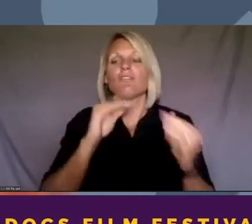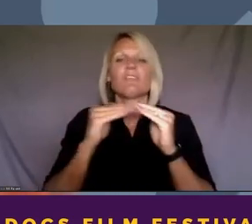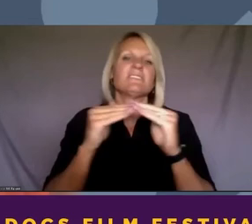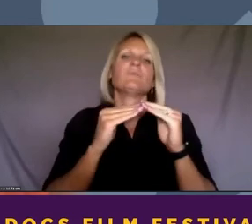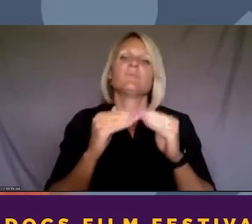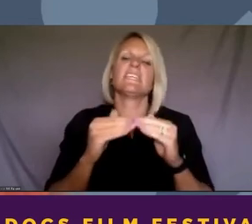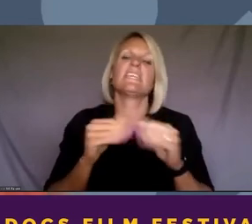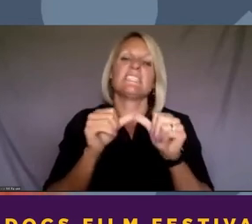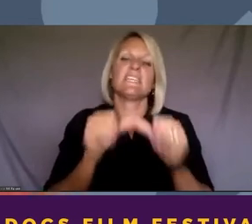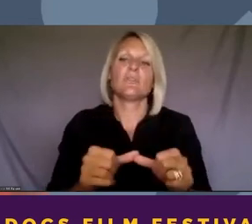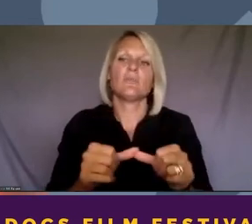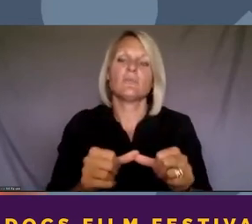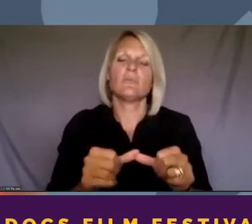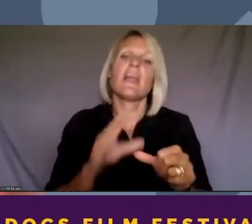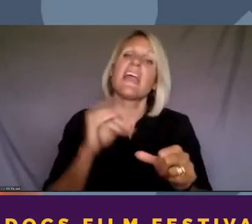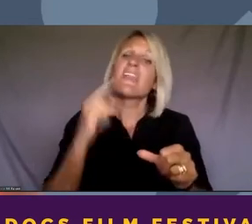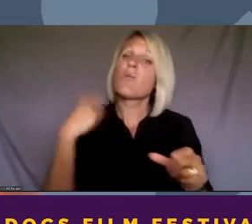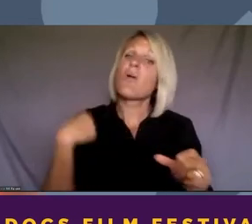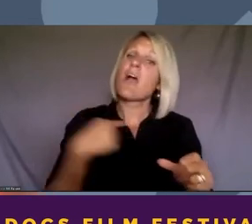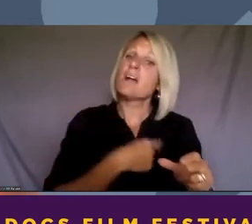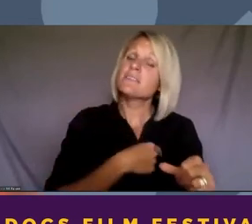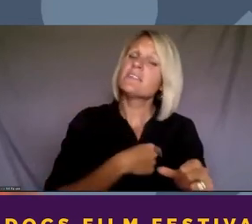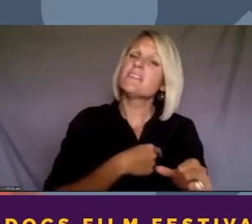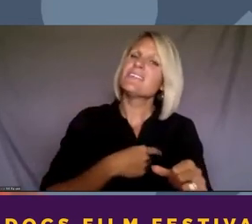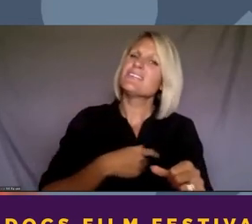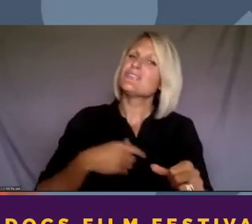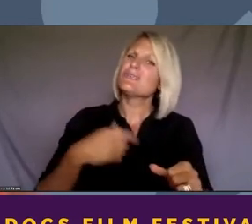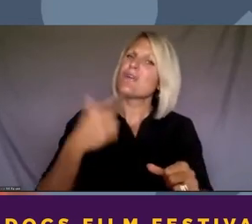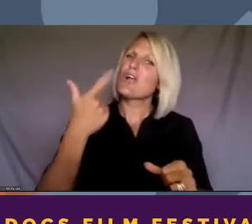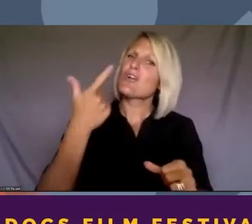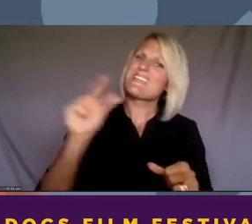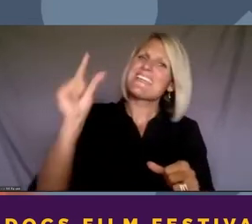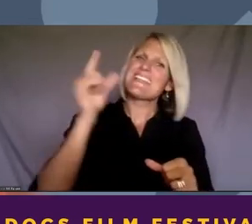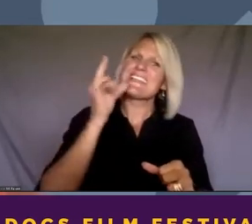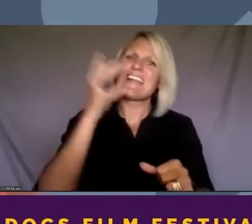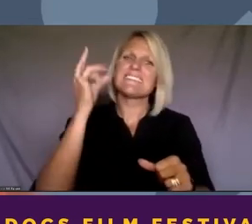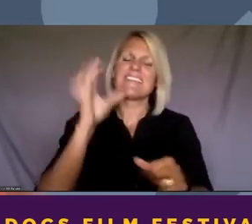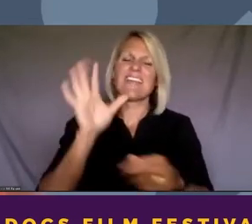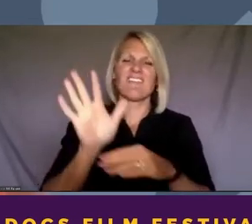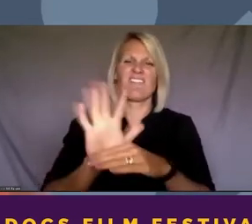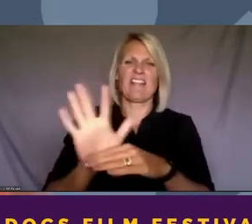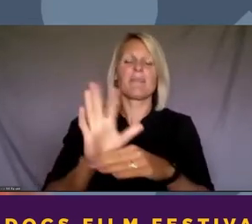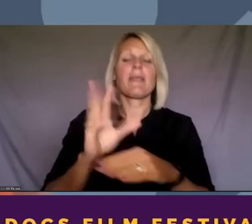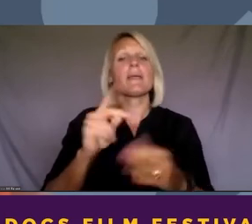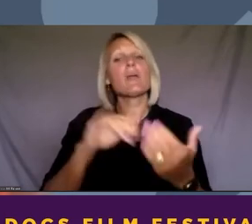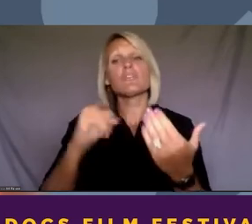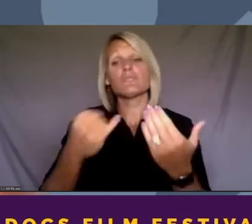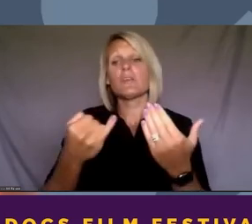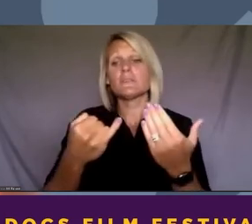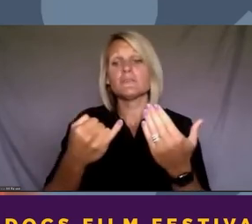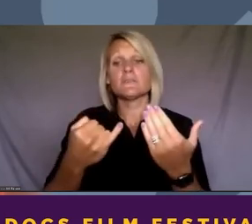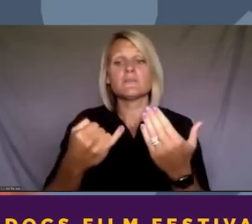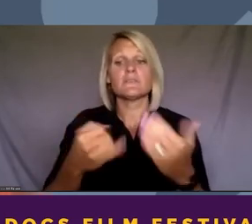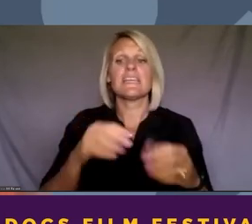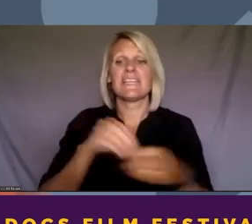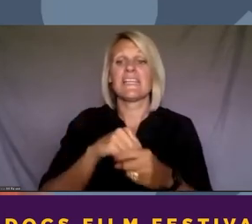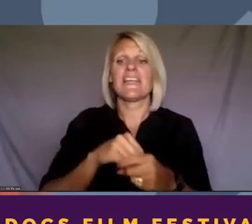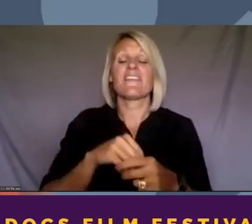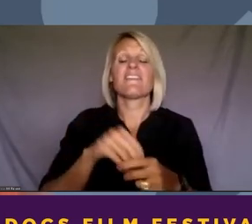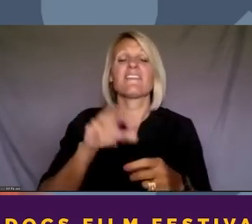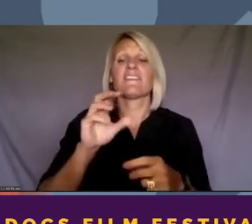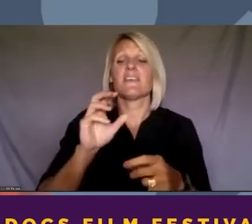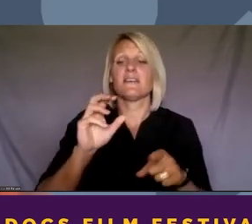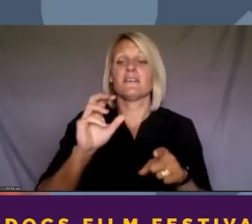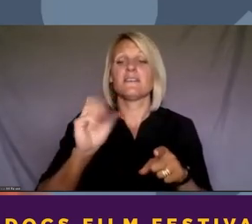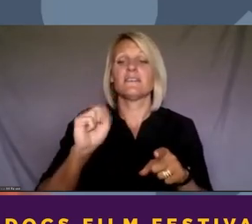for us to continue to green light films that, and projects along the, you know, just basically along the spectrum that